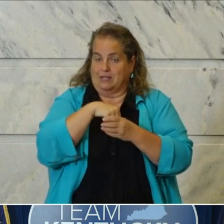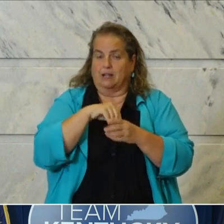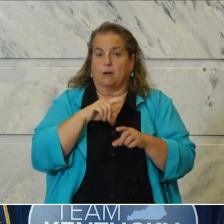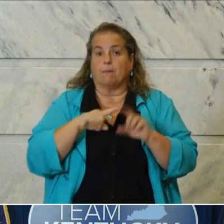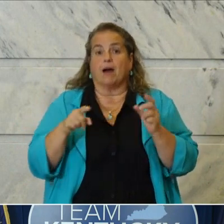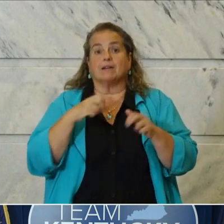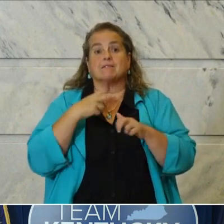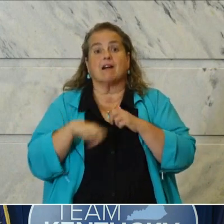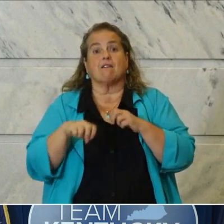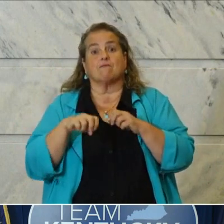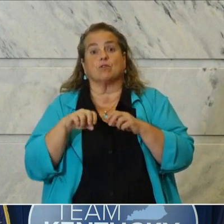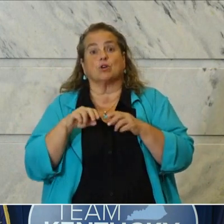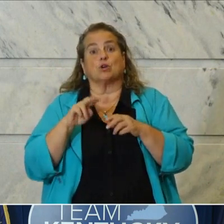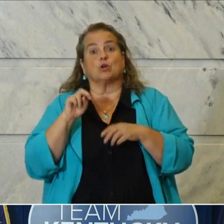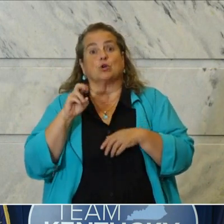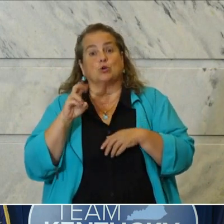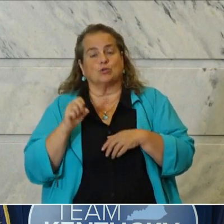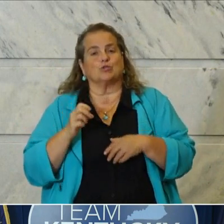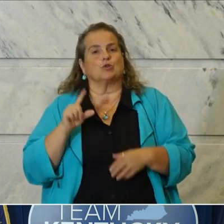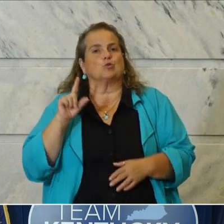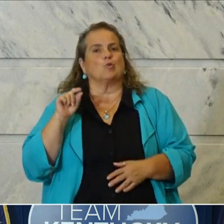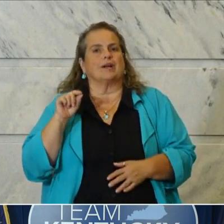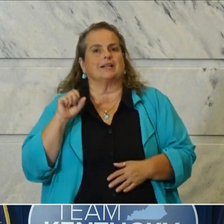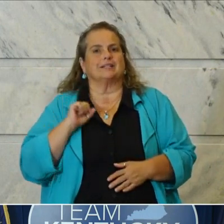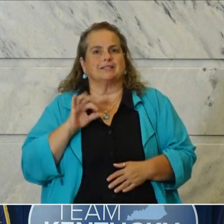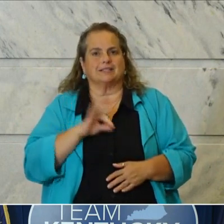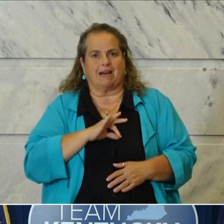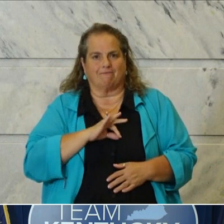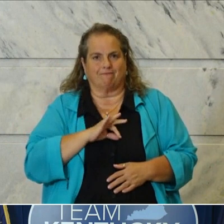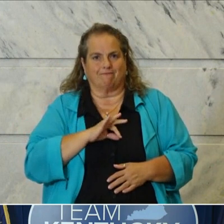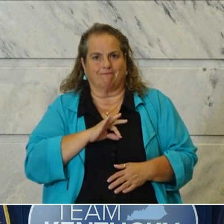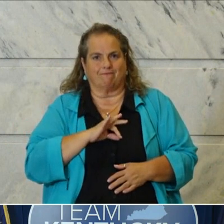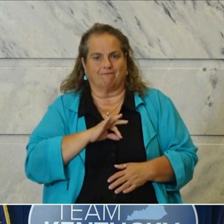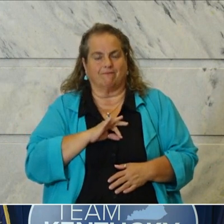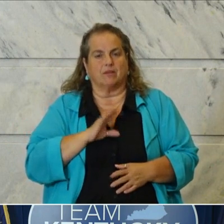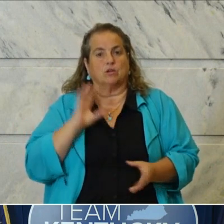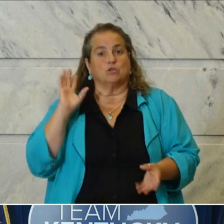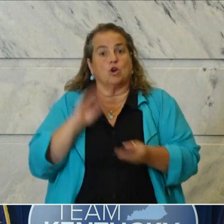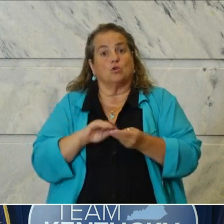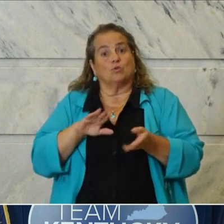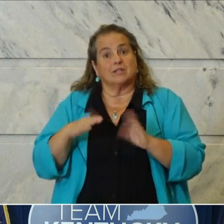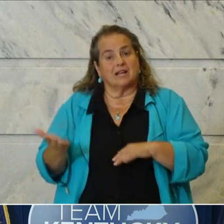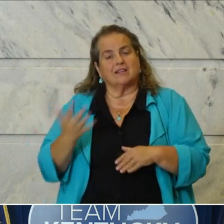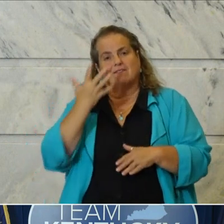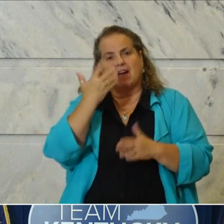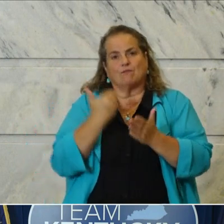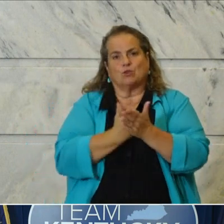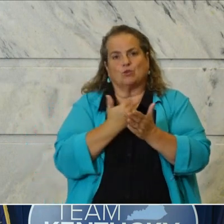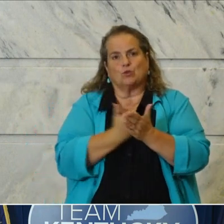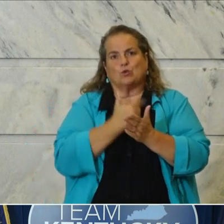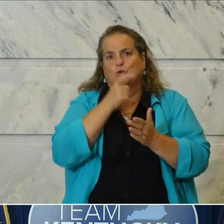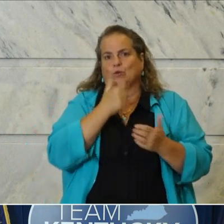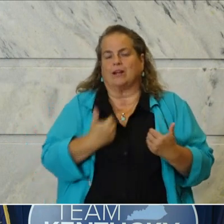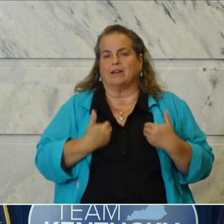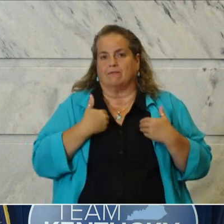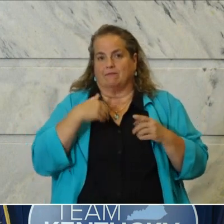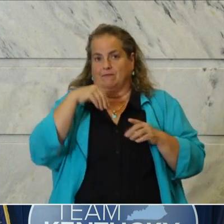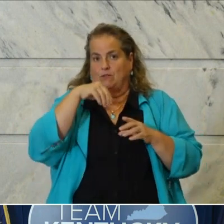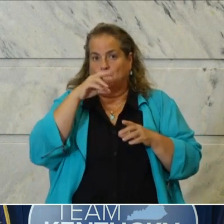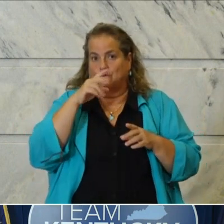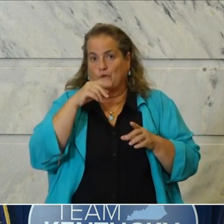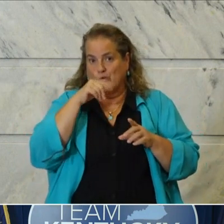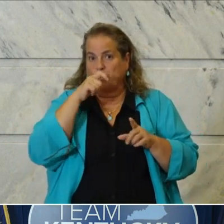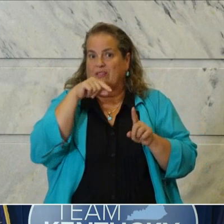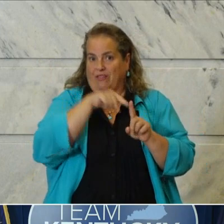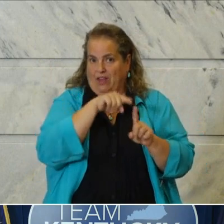new staff total deaths five new residents there. Those are from previous reports but now attributable